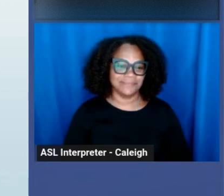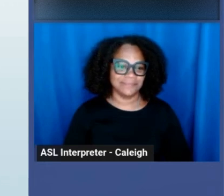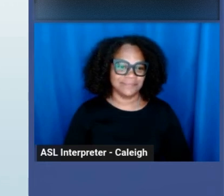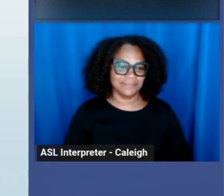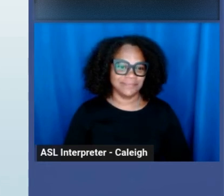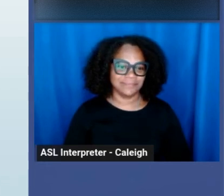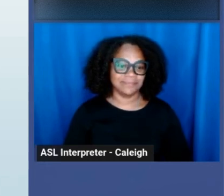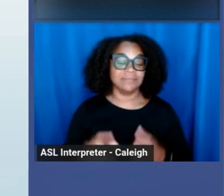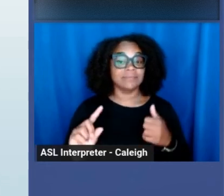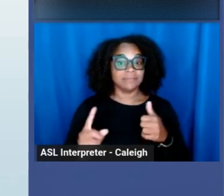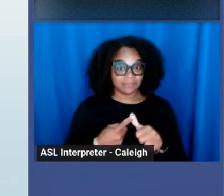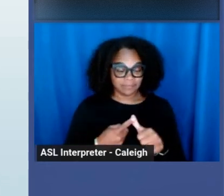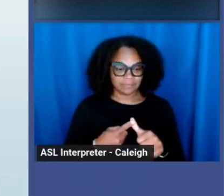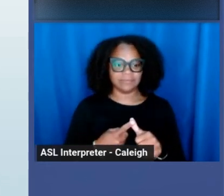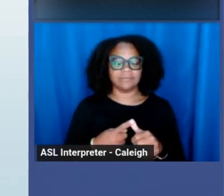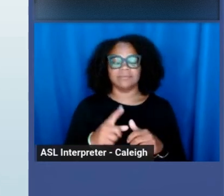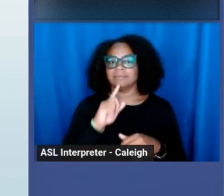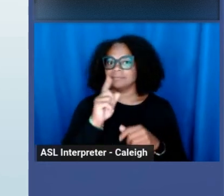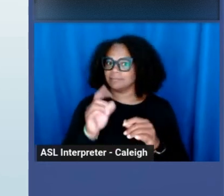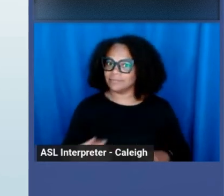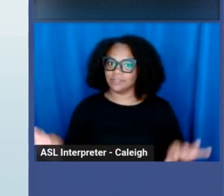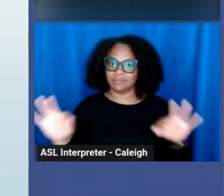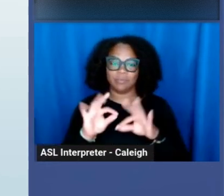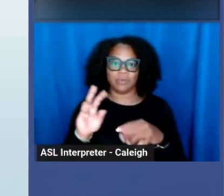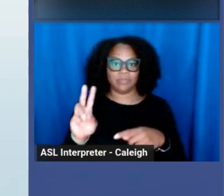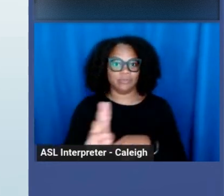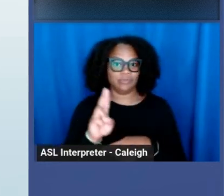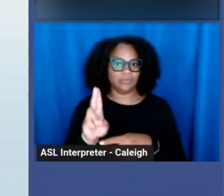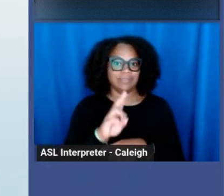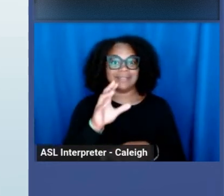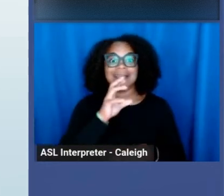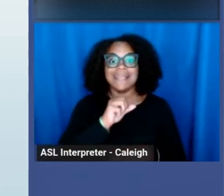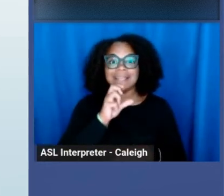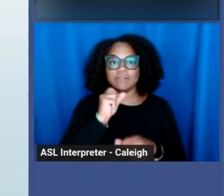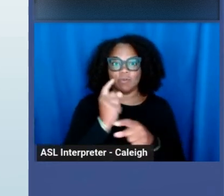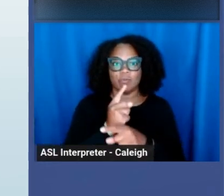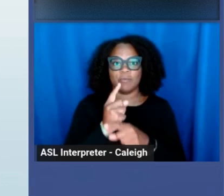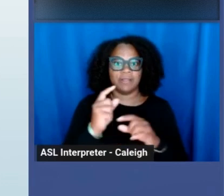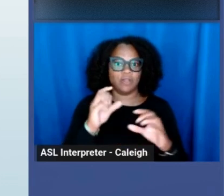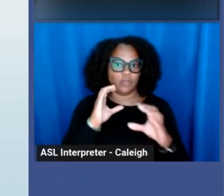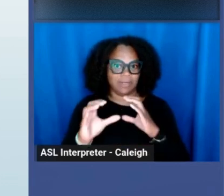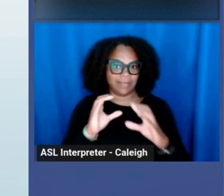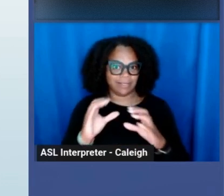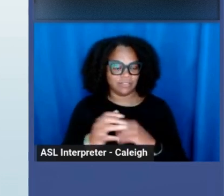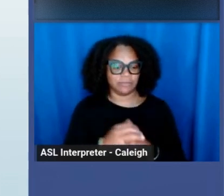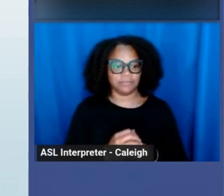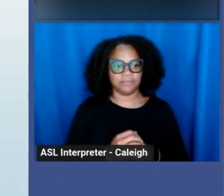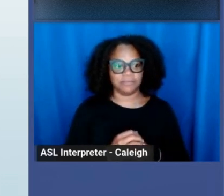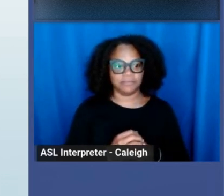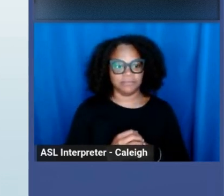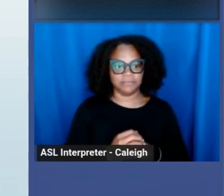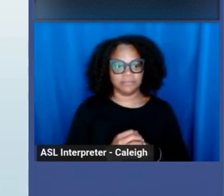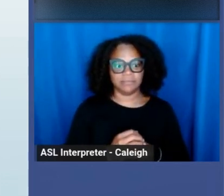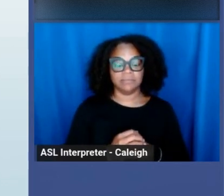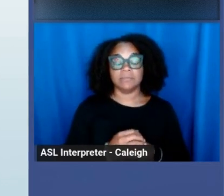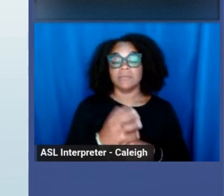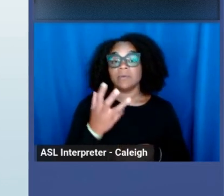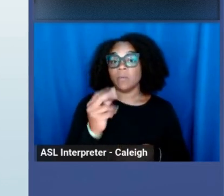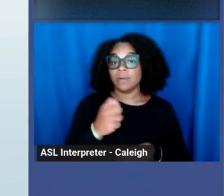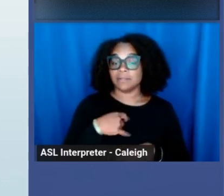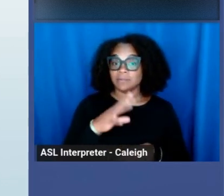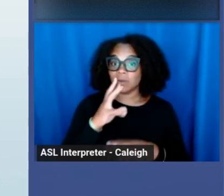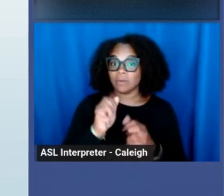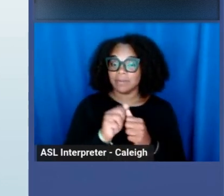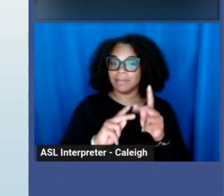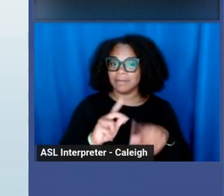For starters, it's really important to use age-appropriate communication. When I'm talking to people about how to